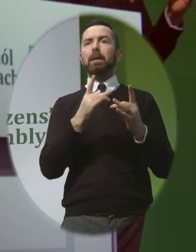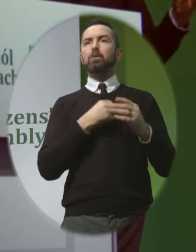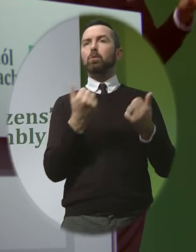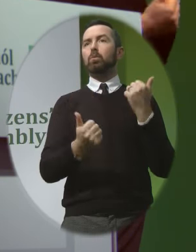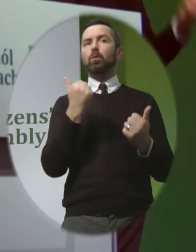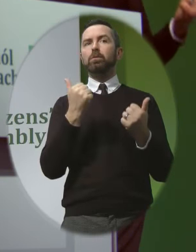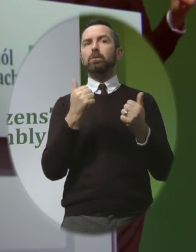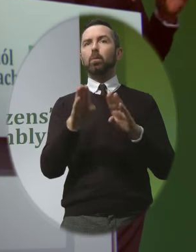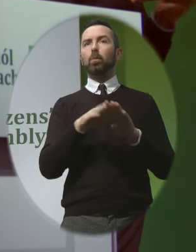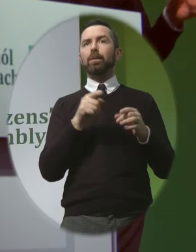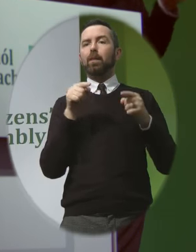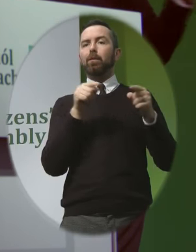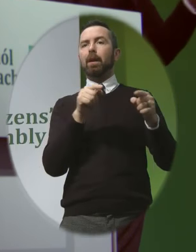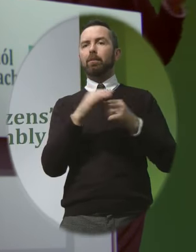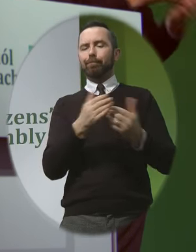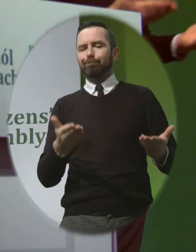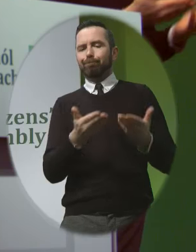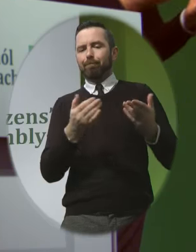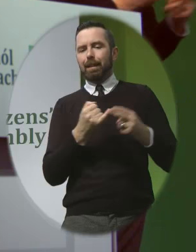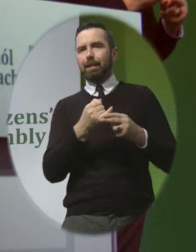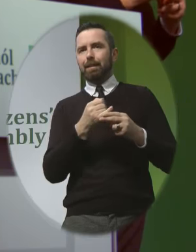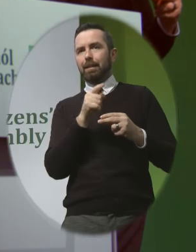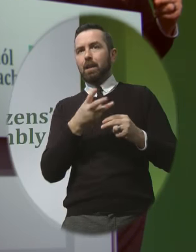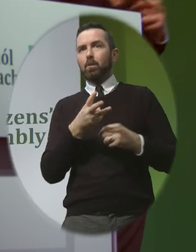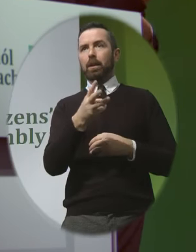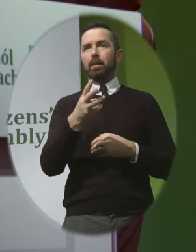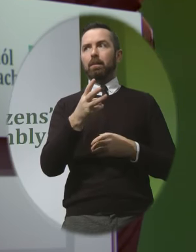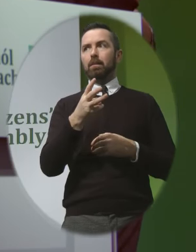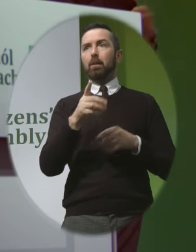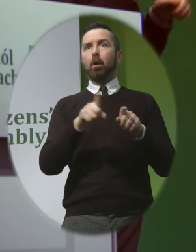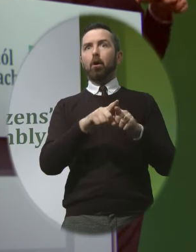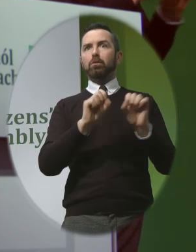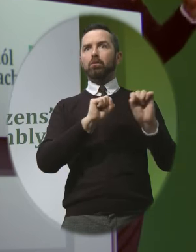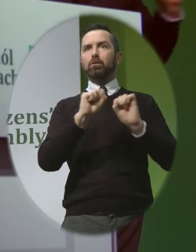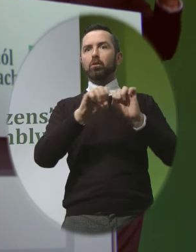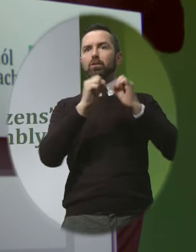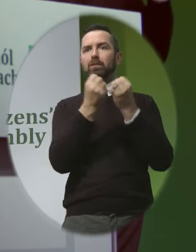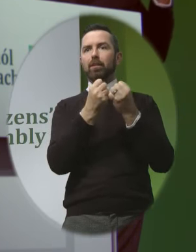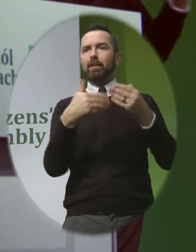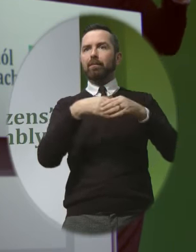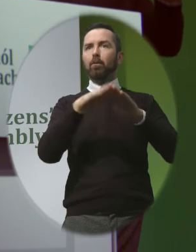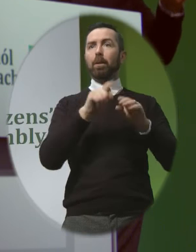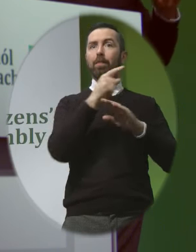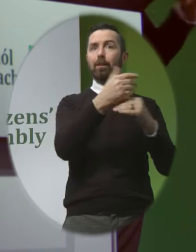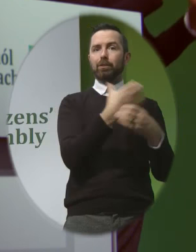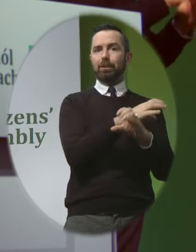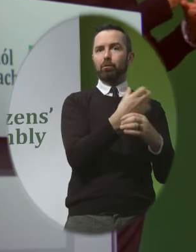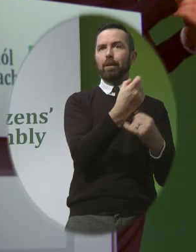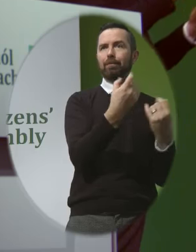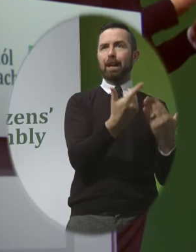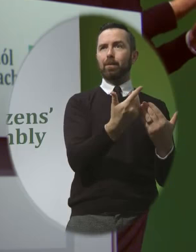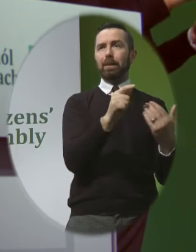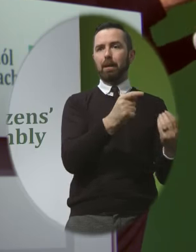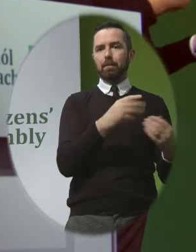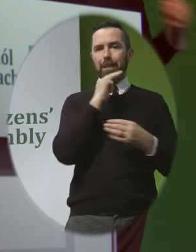with the threat of being coerced in such a manner along with the threat of social services involvement with their existing children being enough to coerce them into compliance